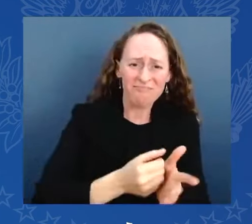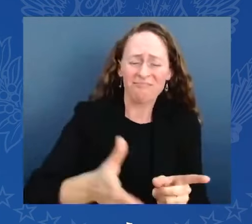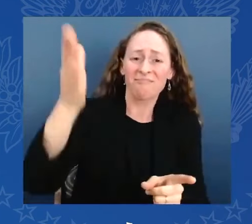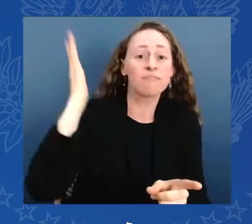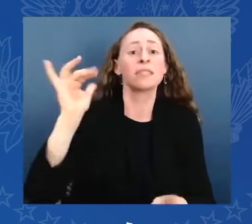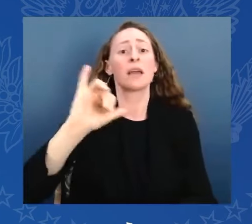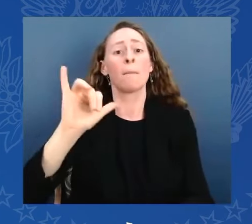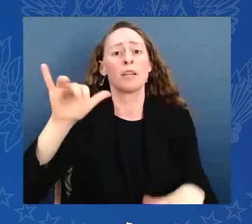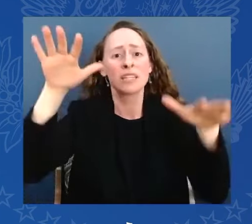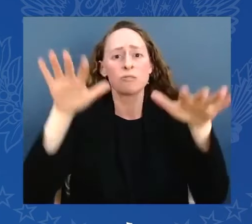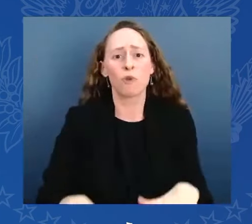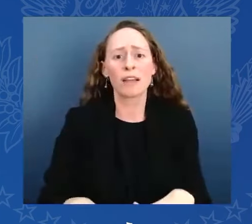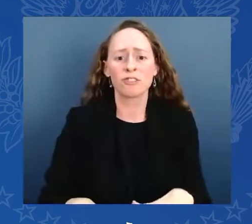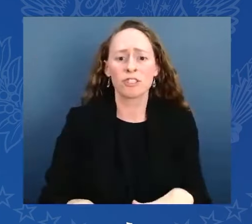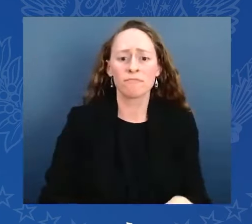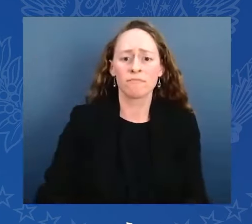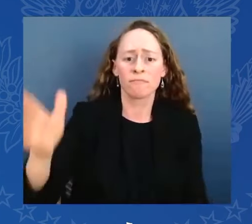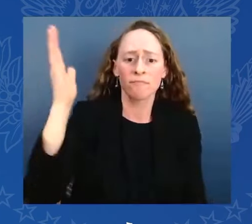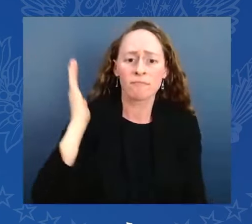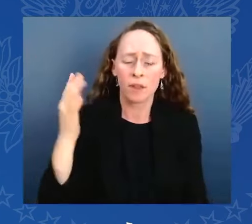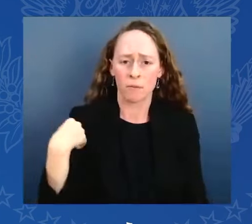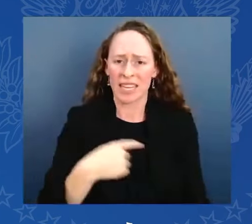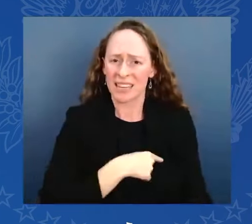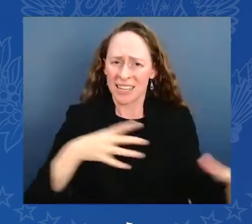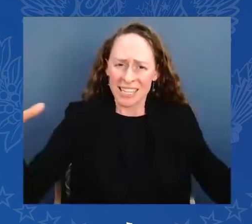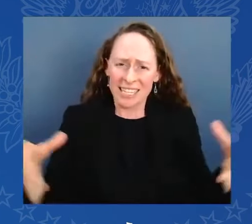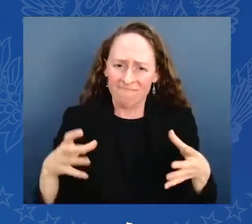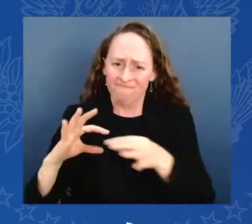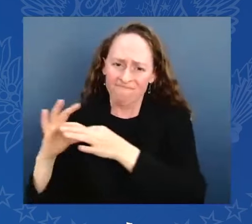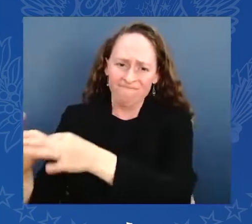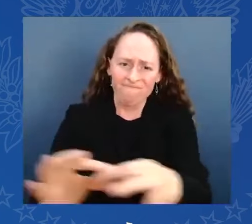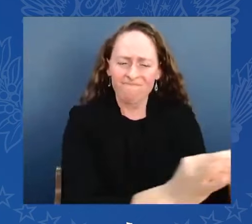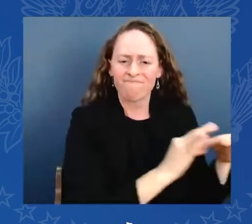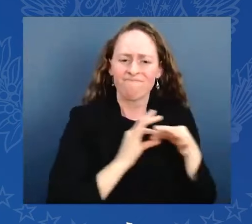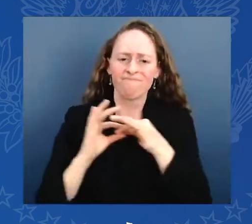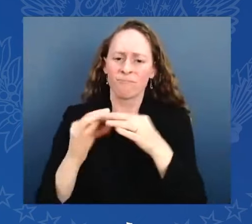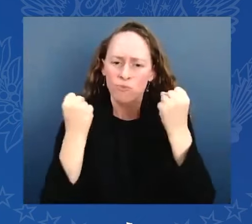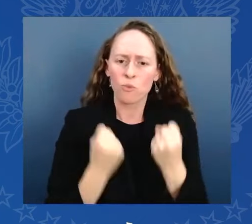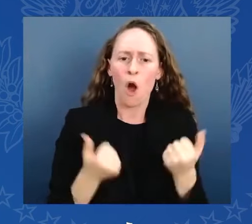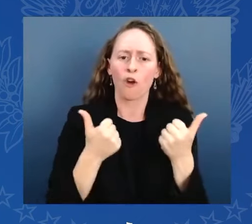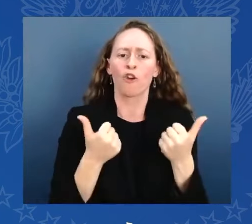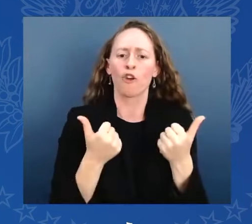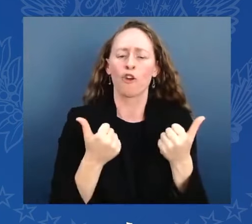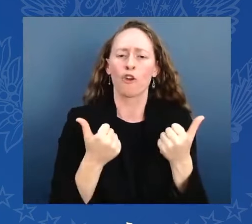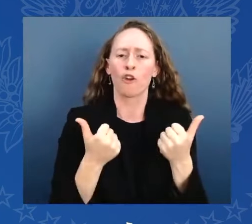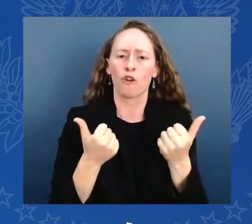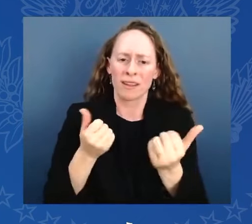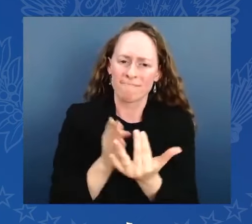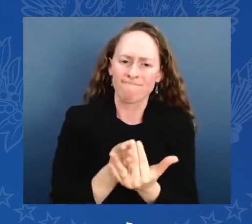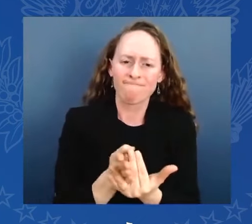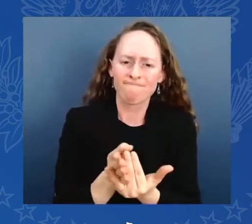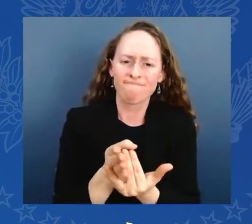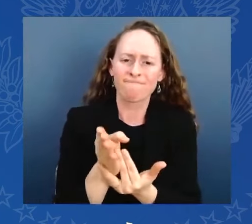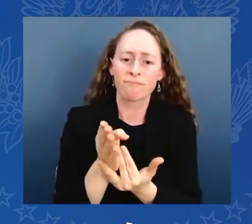we got through it. We emerged stronger, more prosperous, and more secure. Today, we have the strongest economy in the world creating nearly